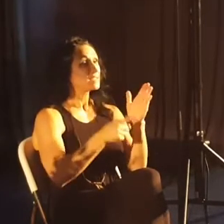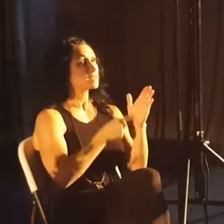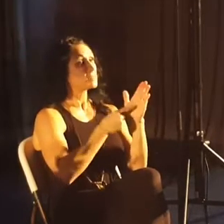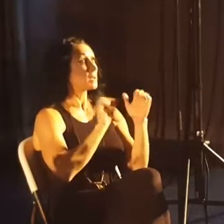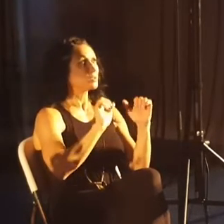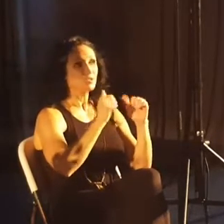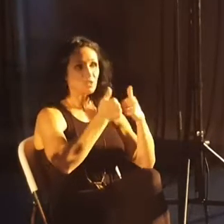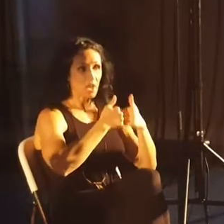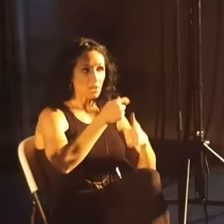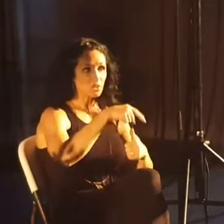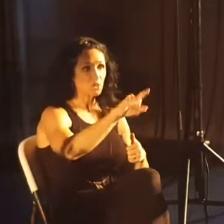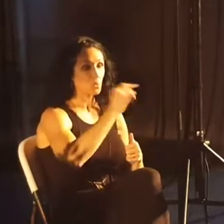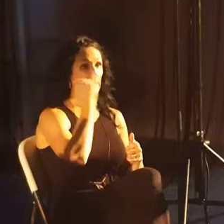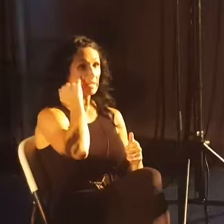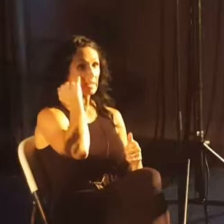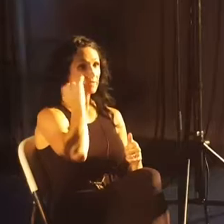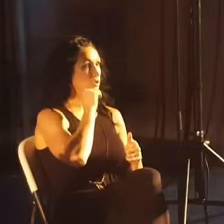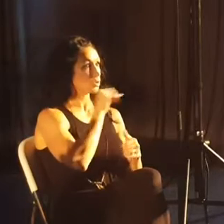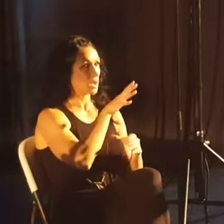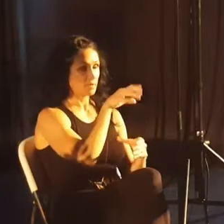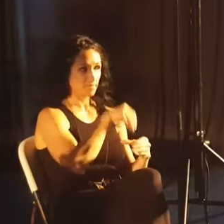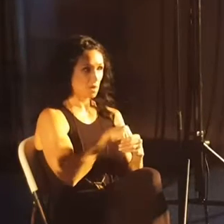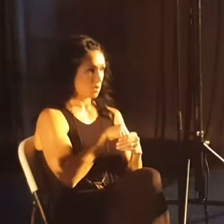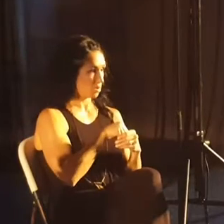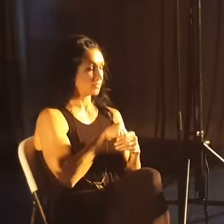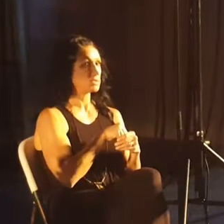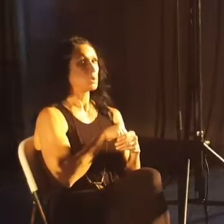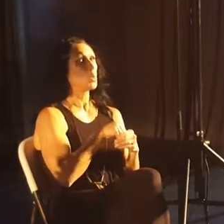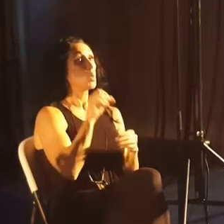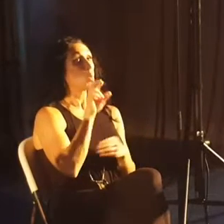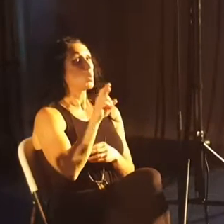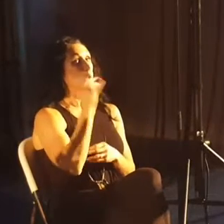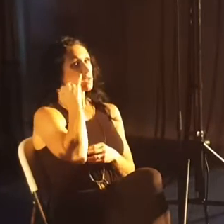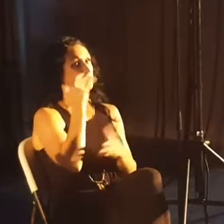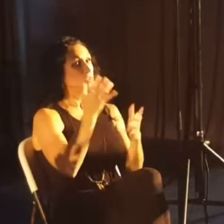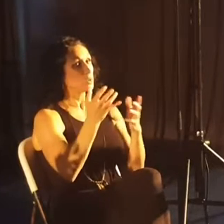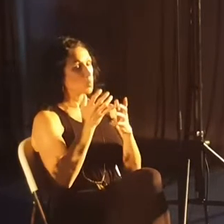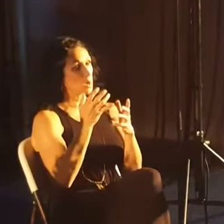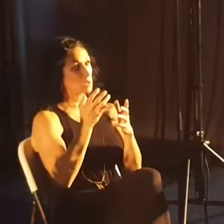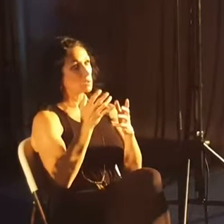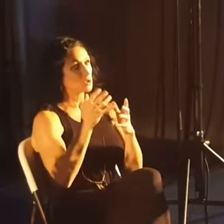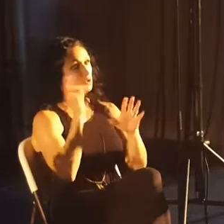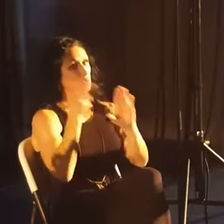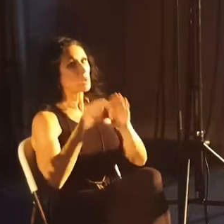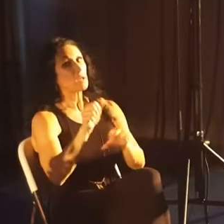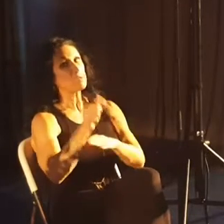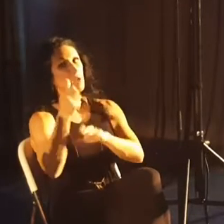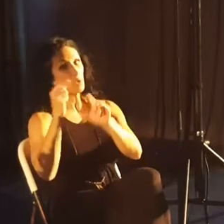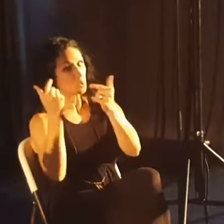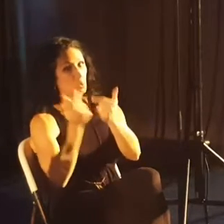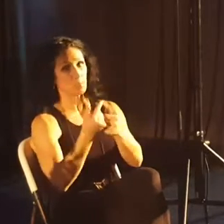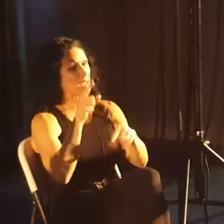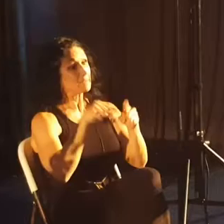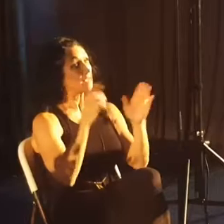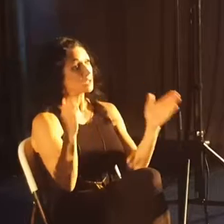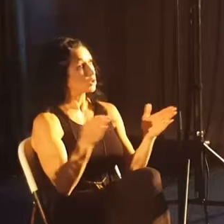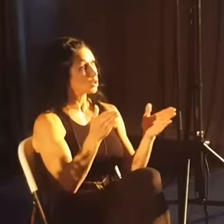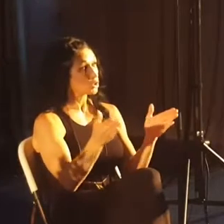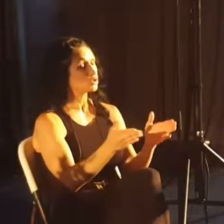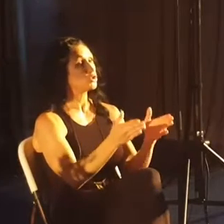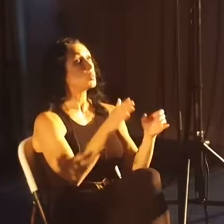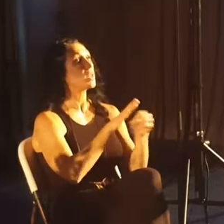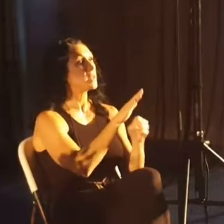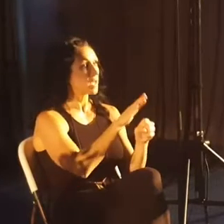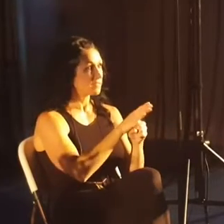challenge you, and so if you are not in a village group or if you want to be in a different village group, I can't encourage you strongly enough to come to GroupLink